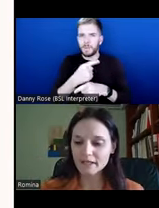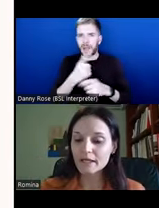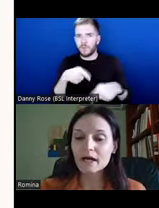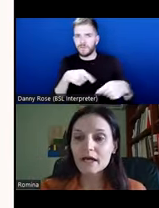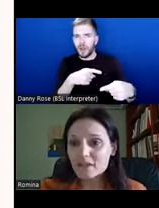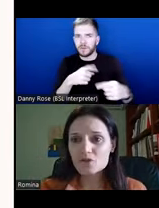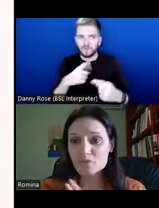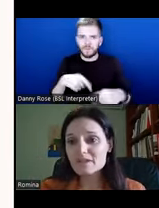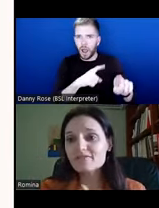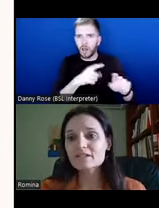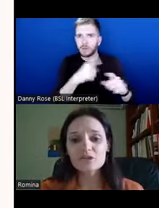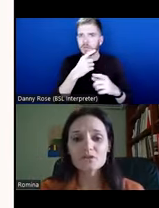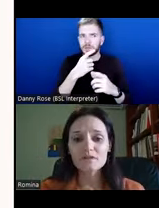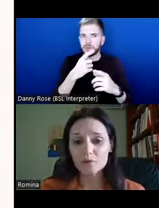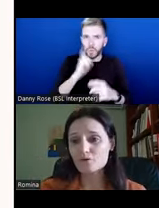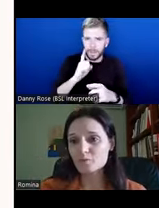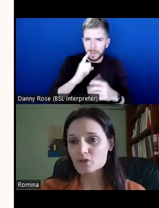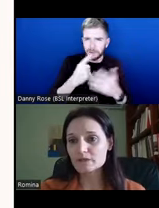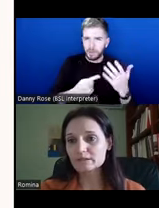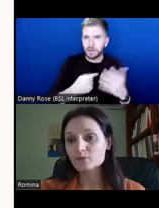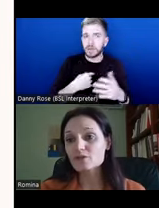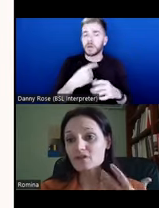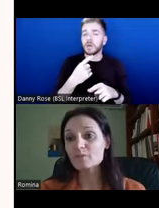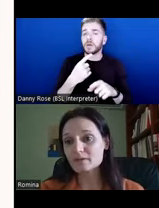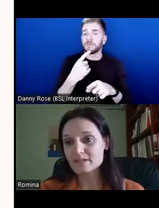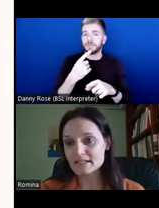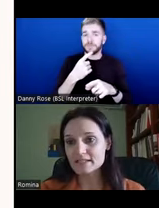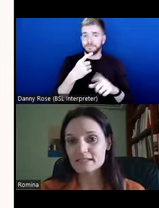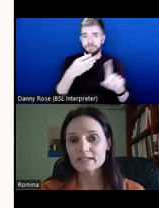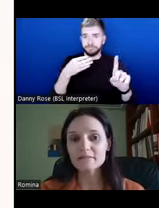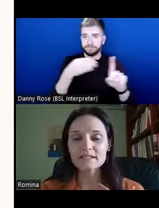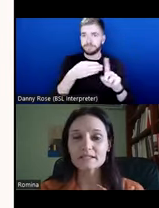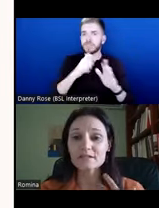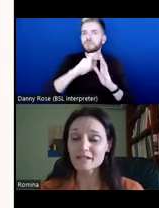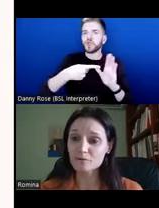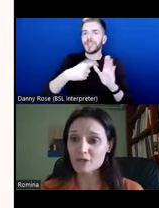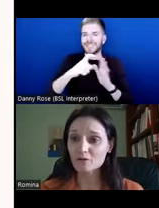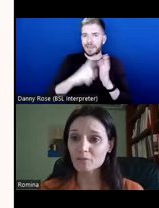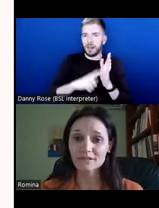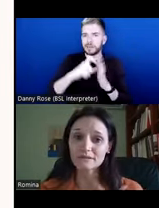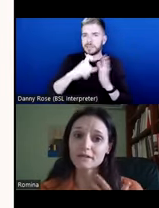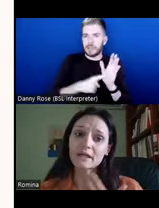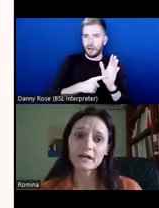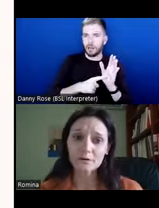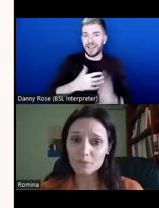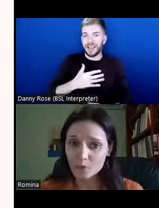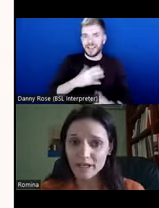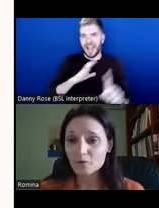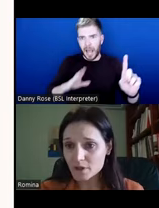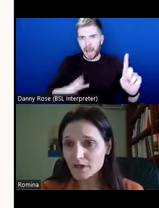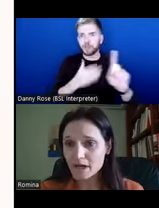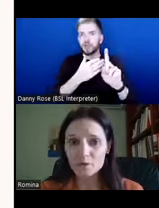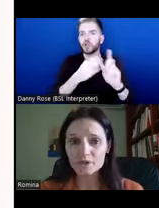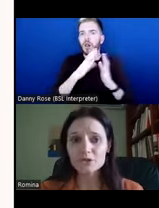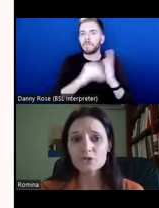work. And then just briefly to mention the approach of Project Delo, which responds to this system. As I said, it's an aspirational model. We